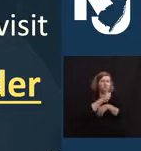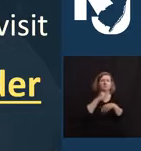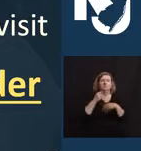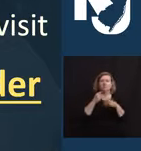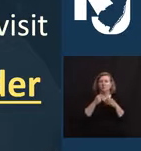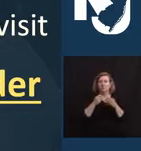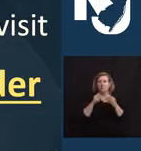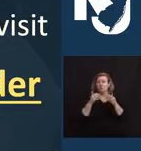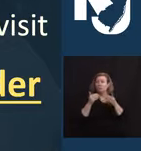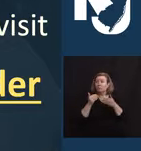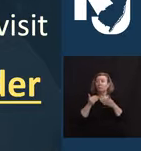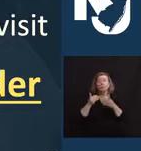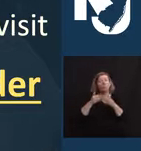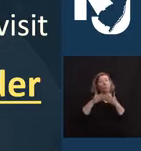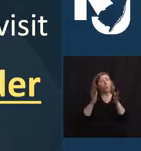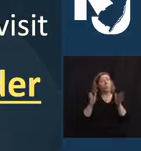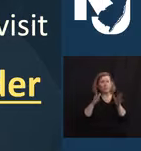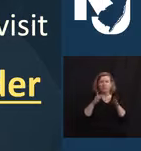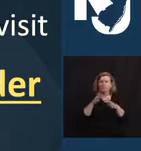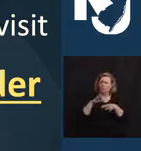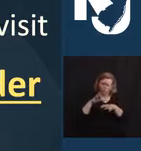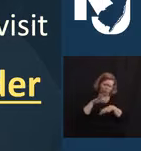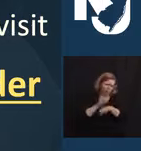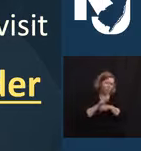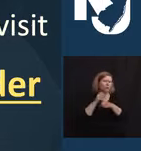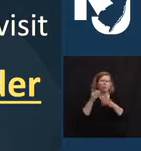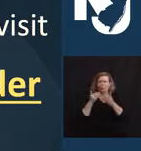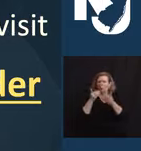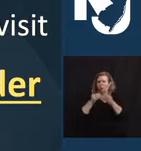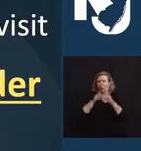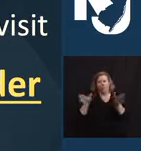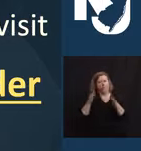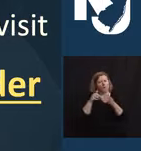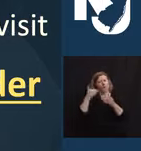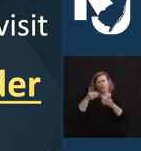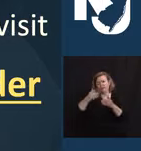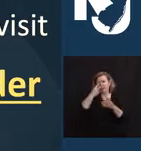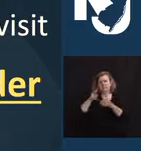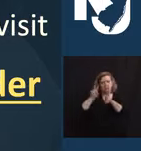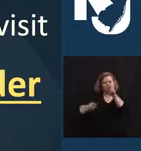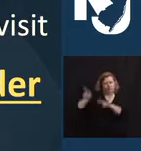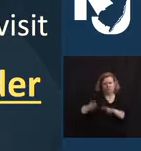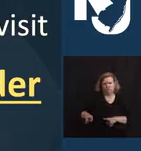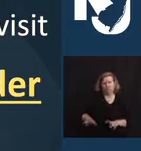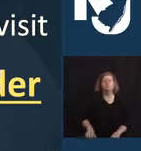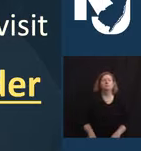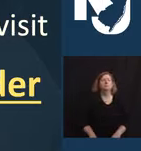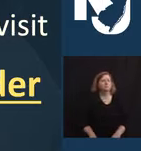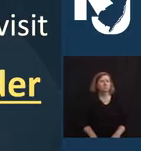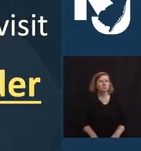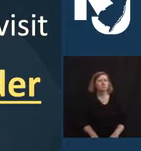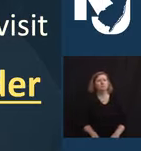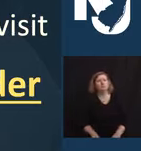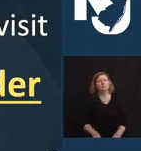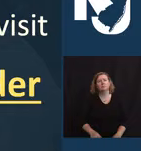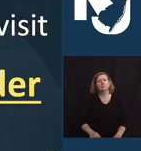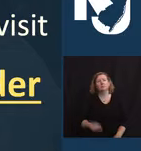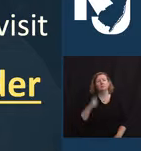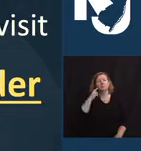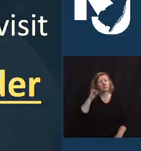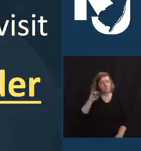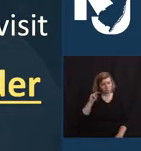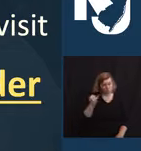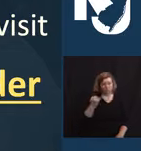Everyone who had registered online to the NJ vaccine scheduling system is now receiving their email notification about today's